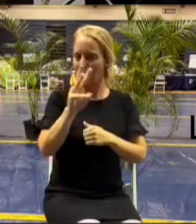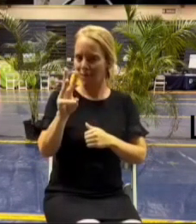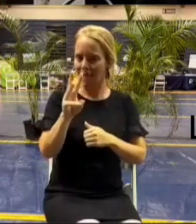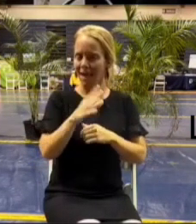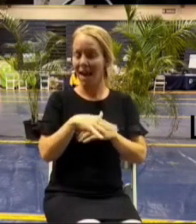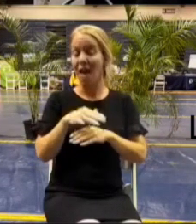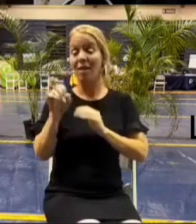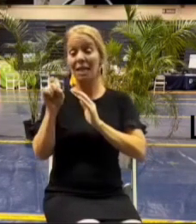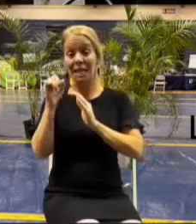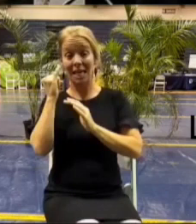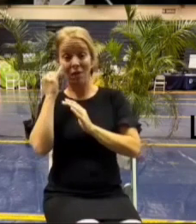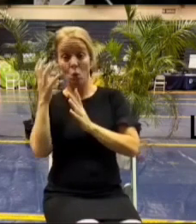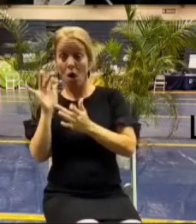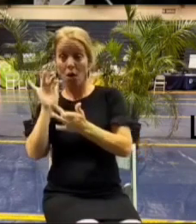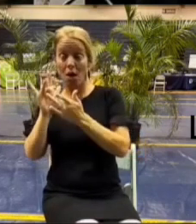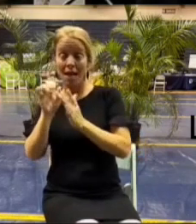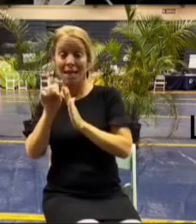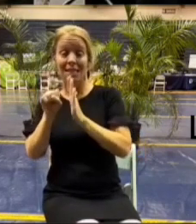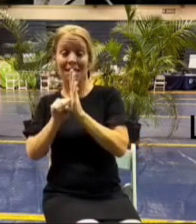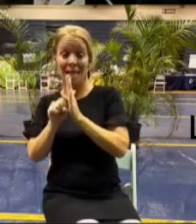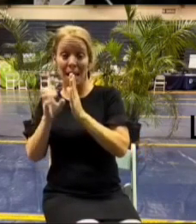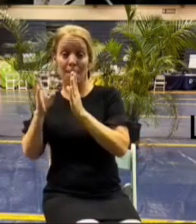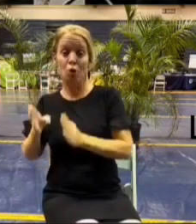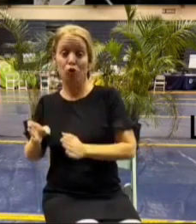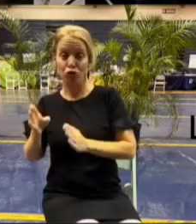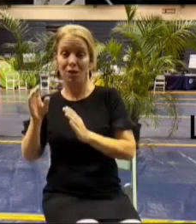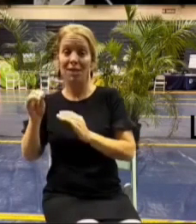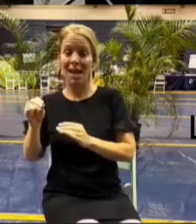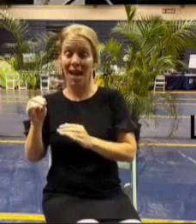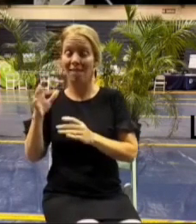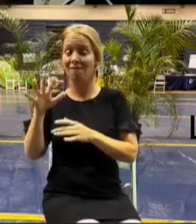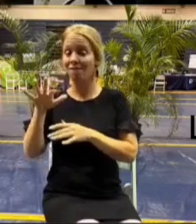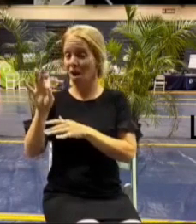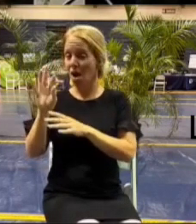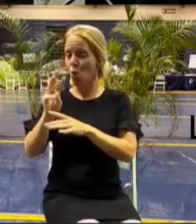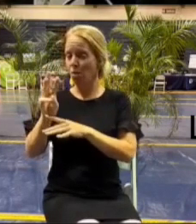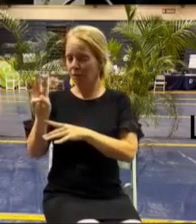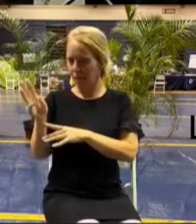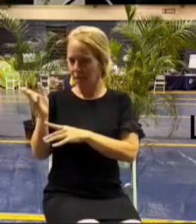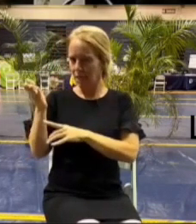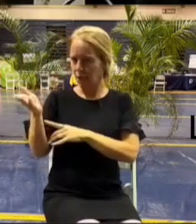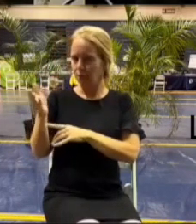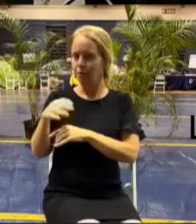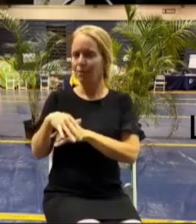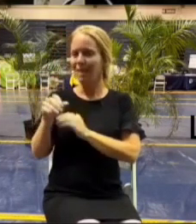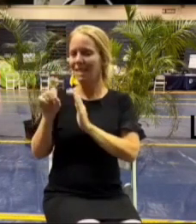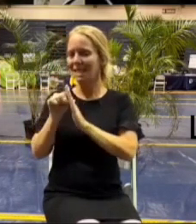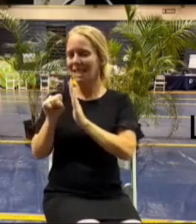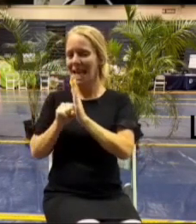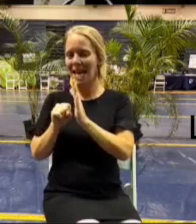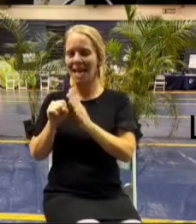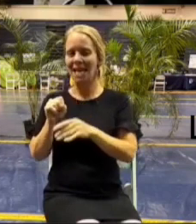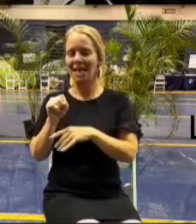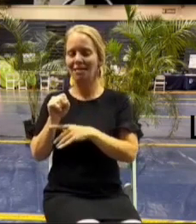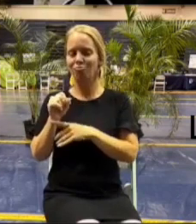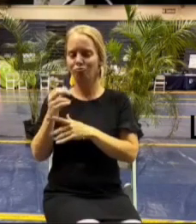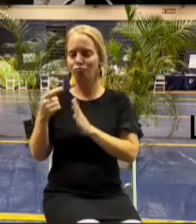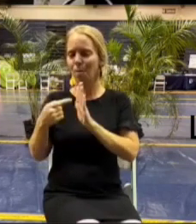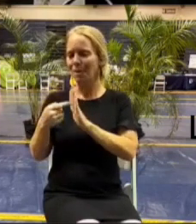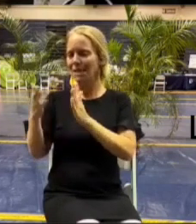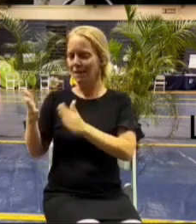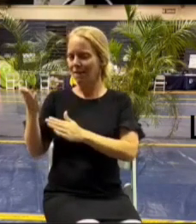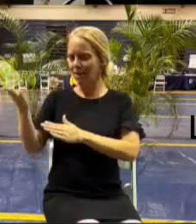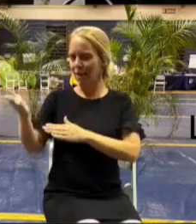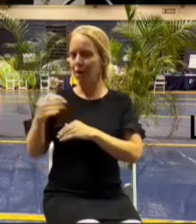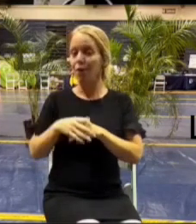on uh capital.hawaii.gov you can find the state senator and the state representative on there and i'll stick around till the